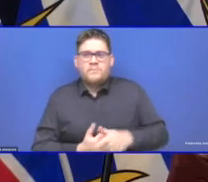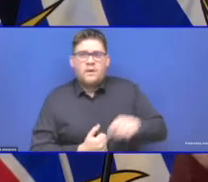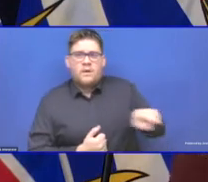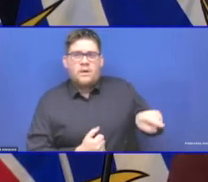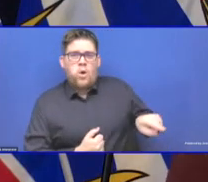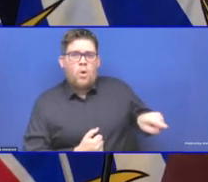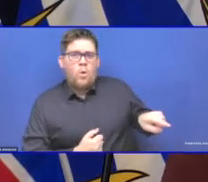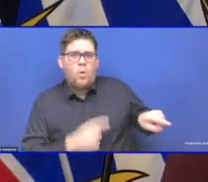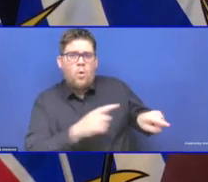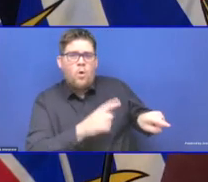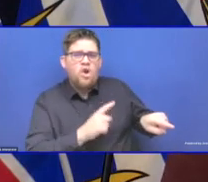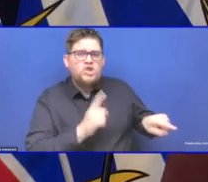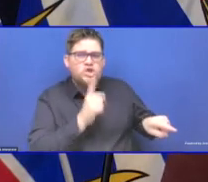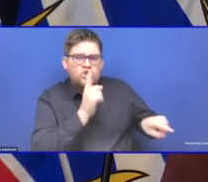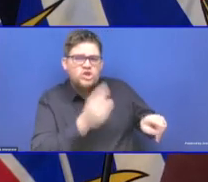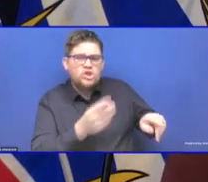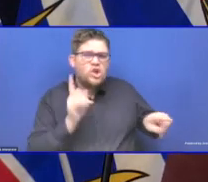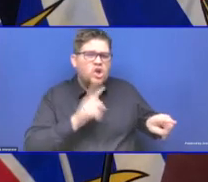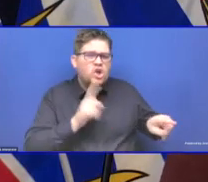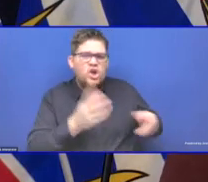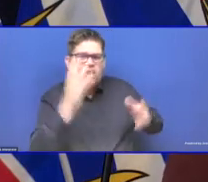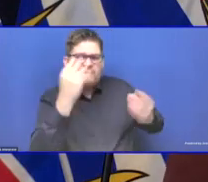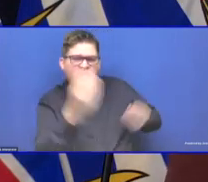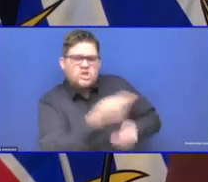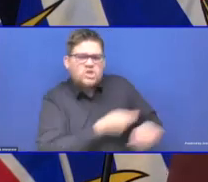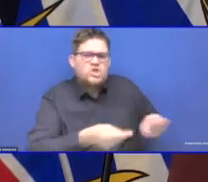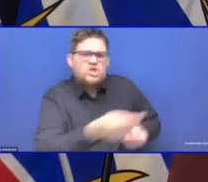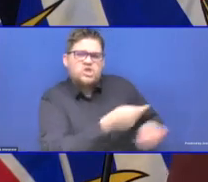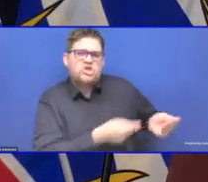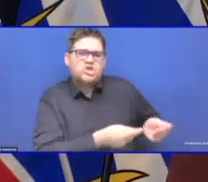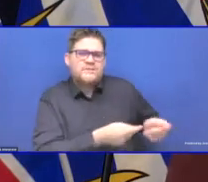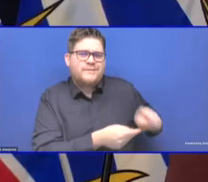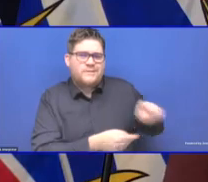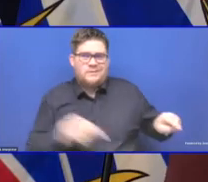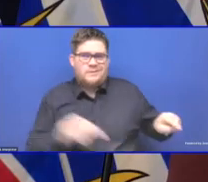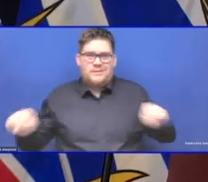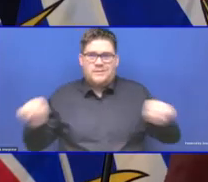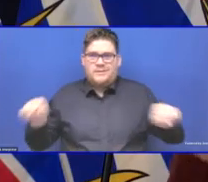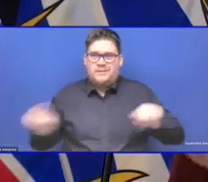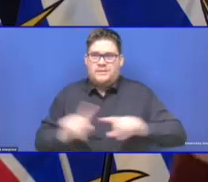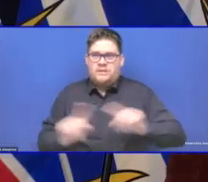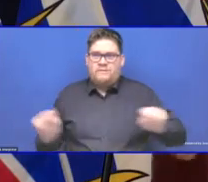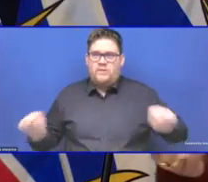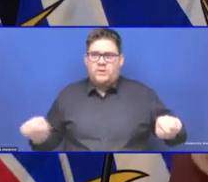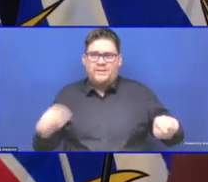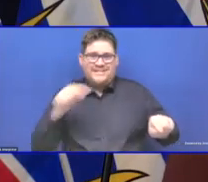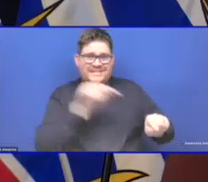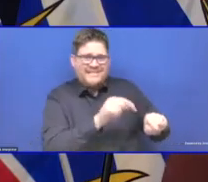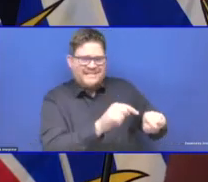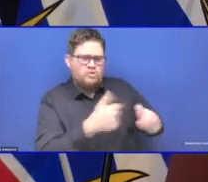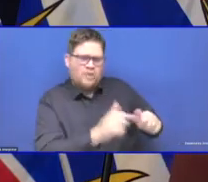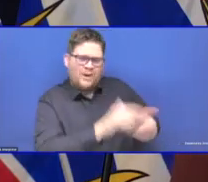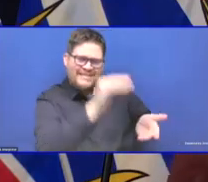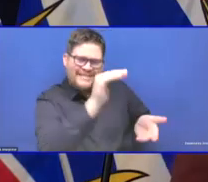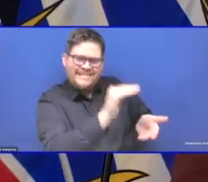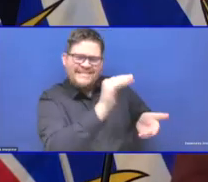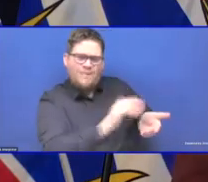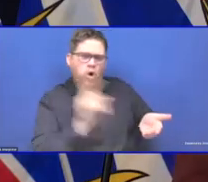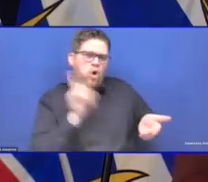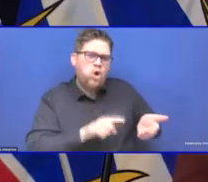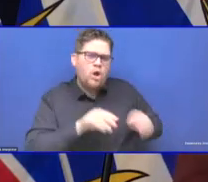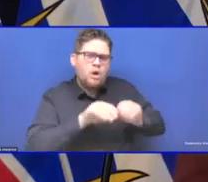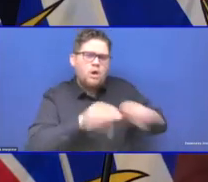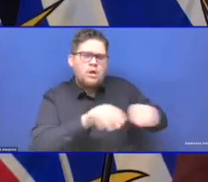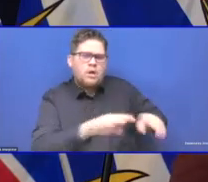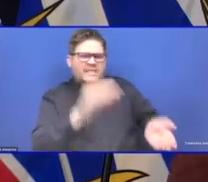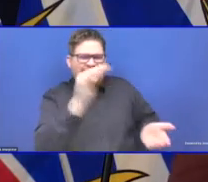fear of vaccination. So we're doing work on that. And we've been talking to parents about what types of